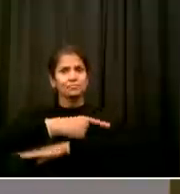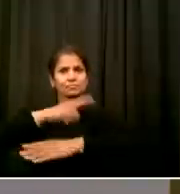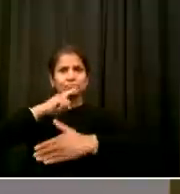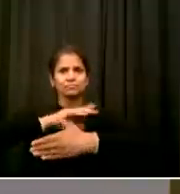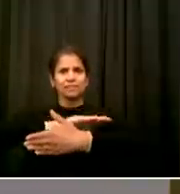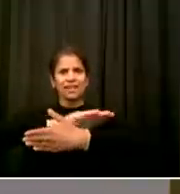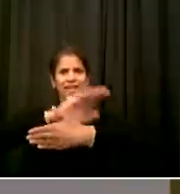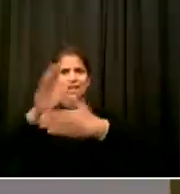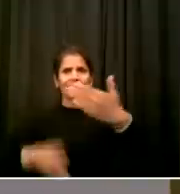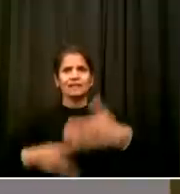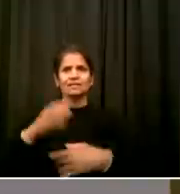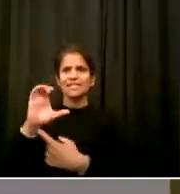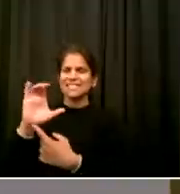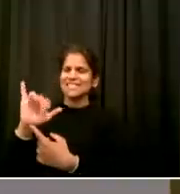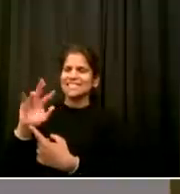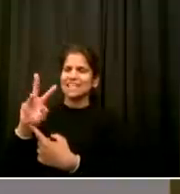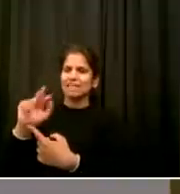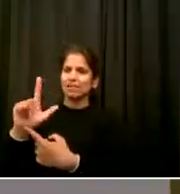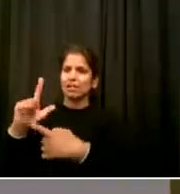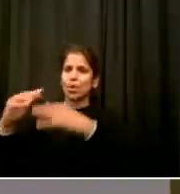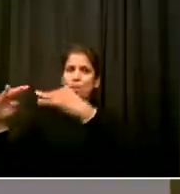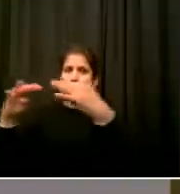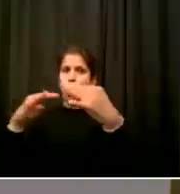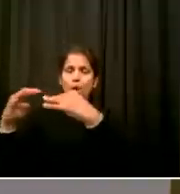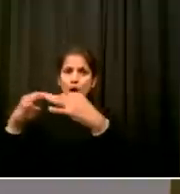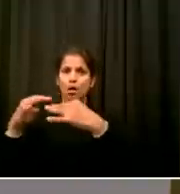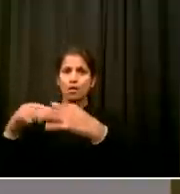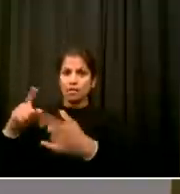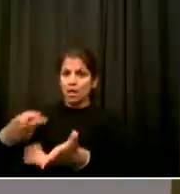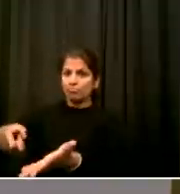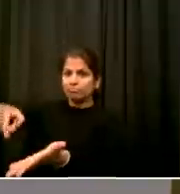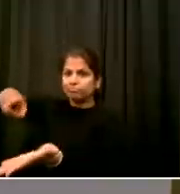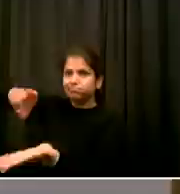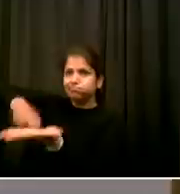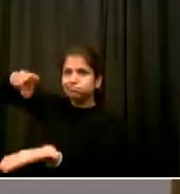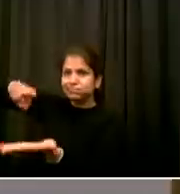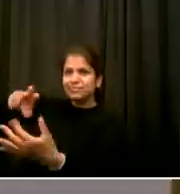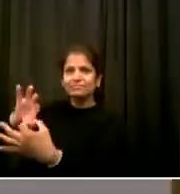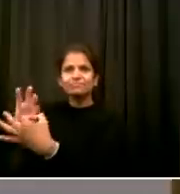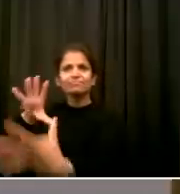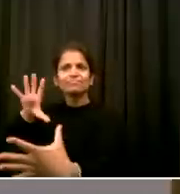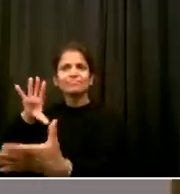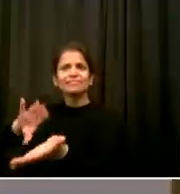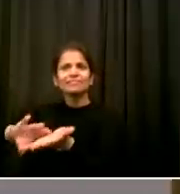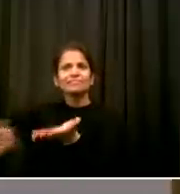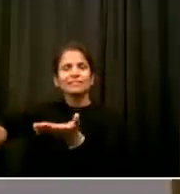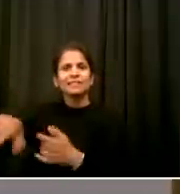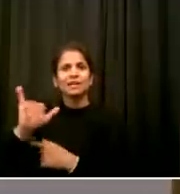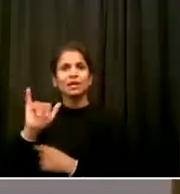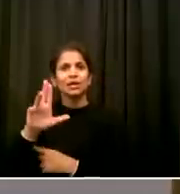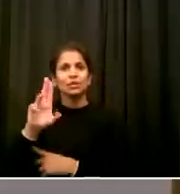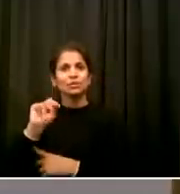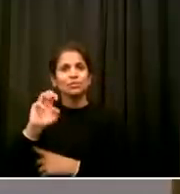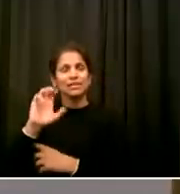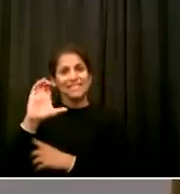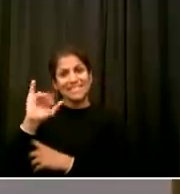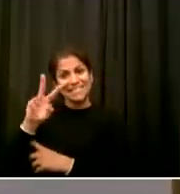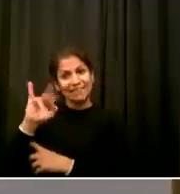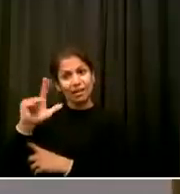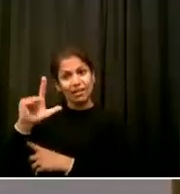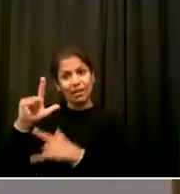war that claimed the lives of over 700,000 people in a nation of 30 million at the time